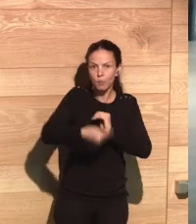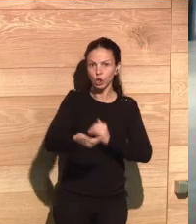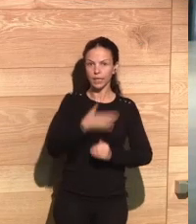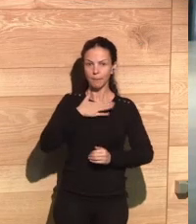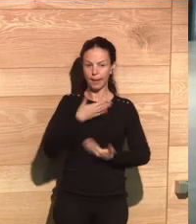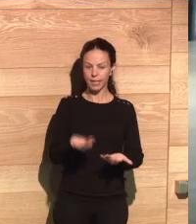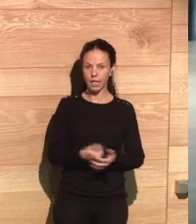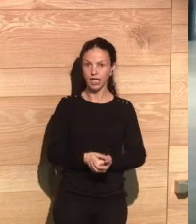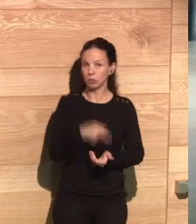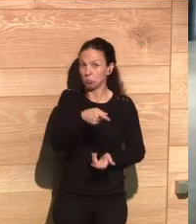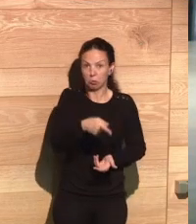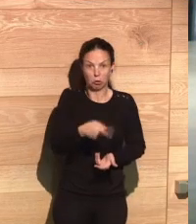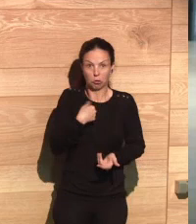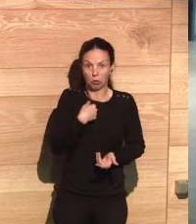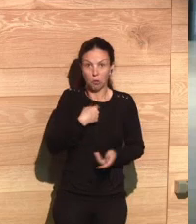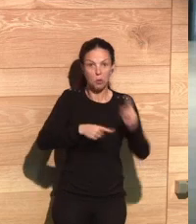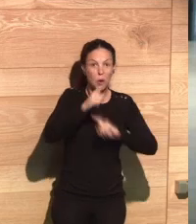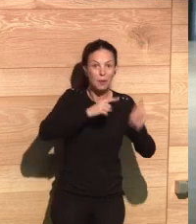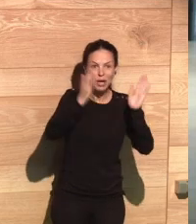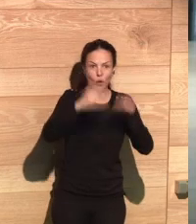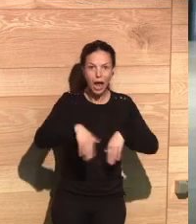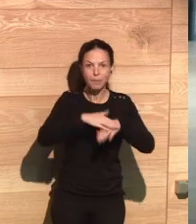analyzed in this field by the health sector.